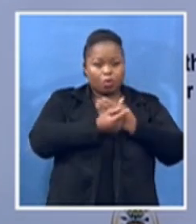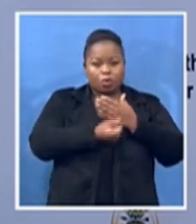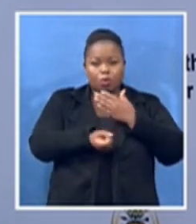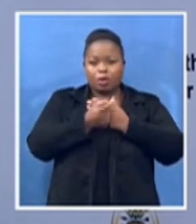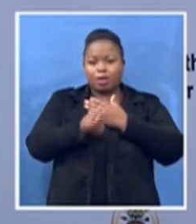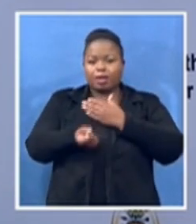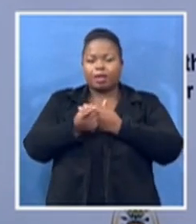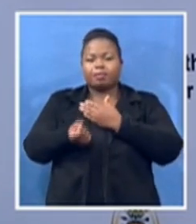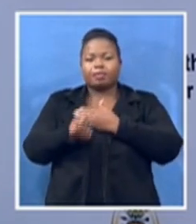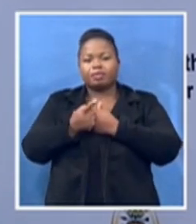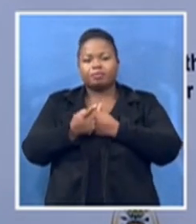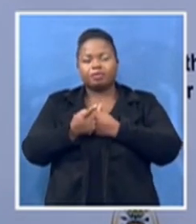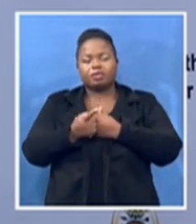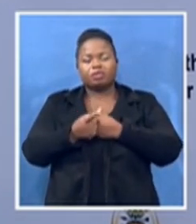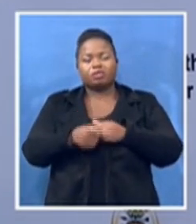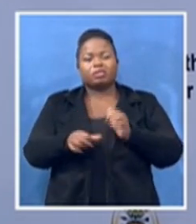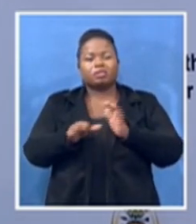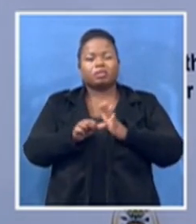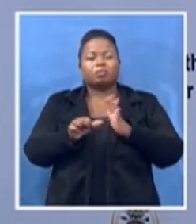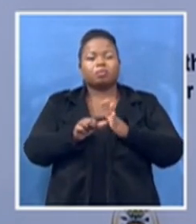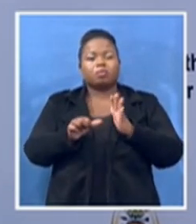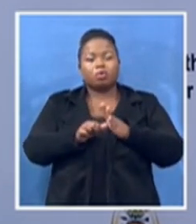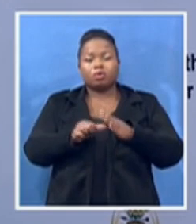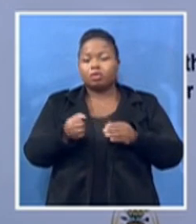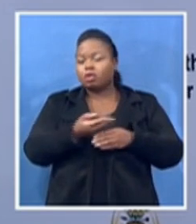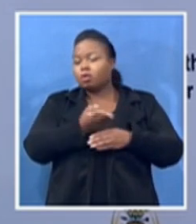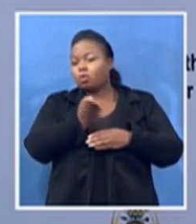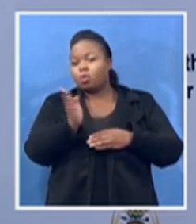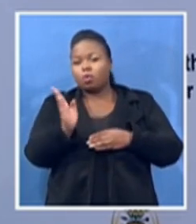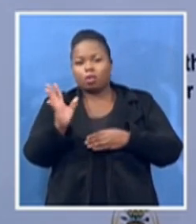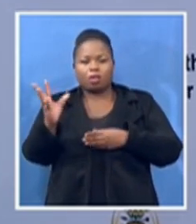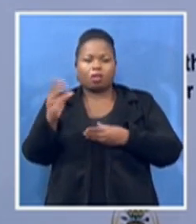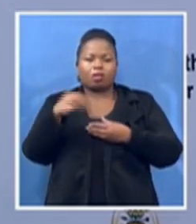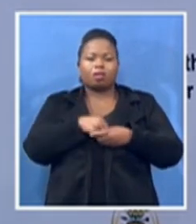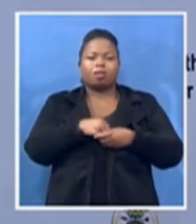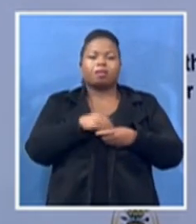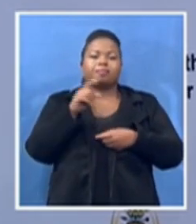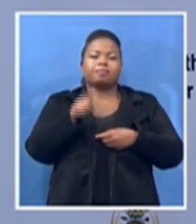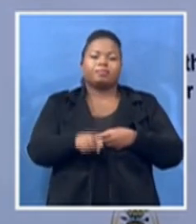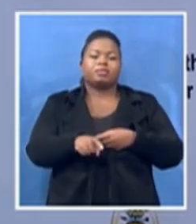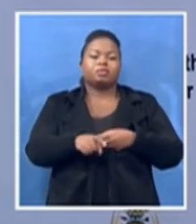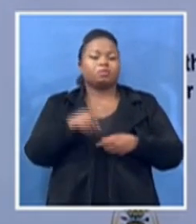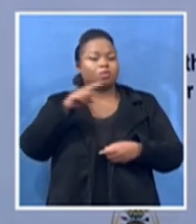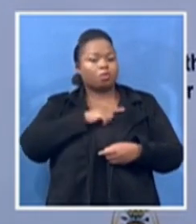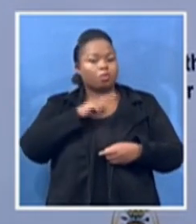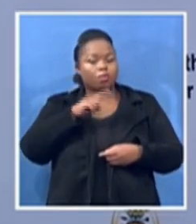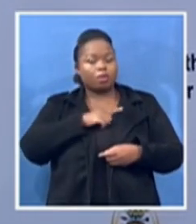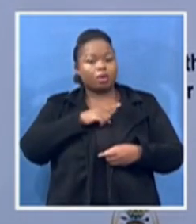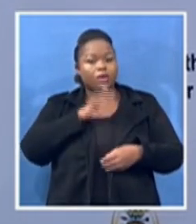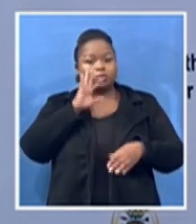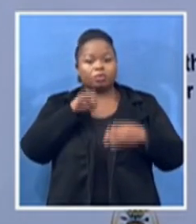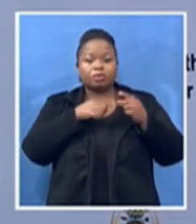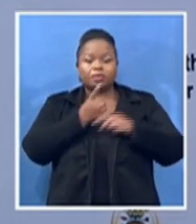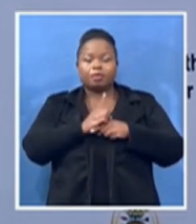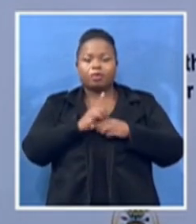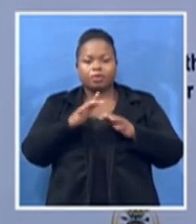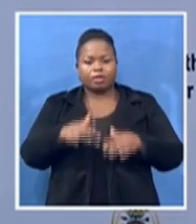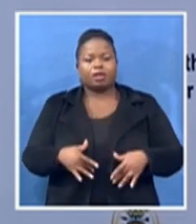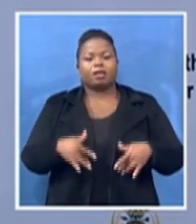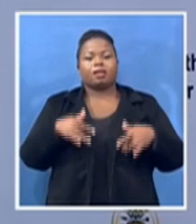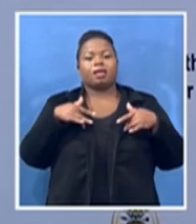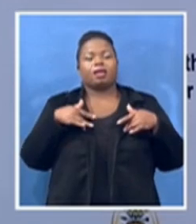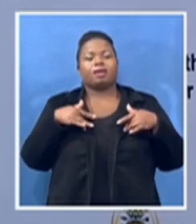everybody must heed because it talks to the lives, the life and times of Ma-Shalot Ma-Kweke,